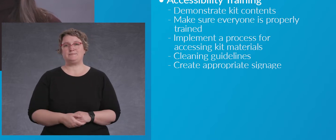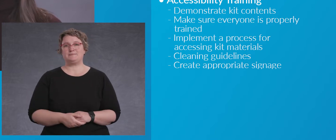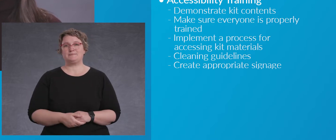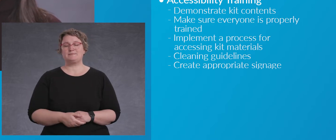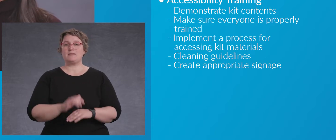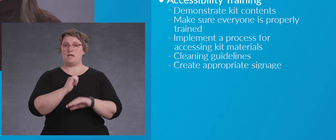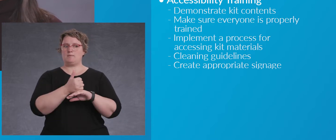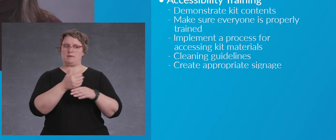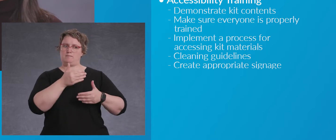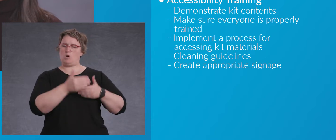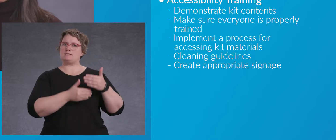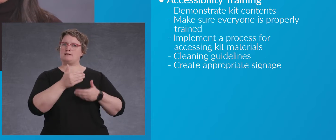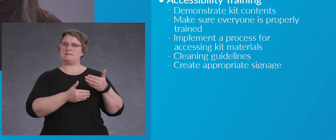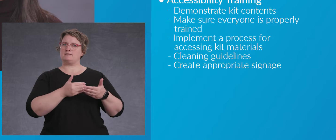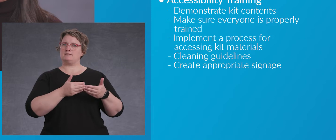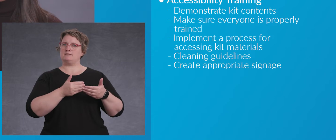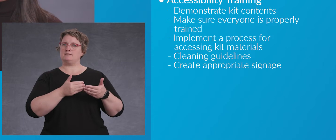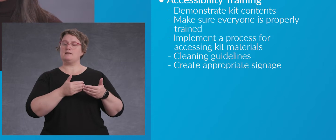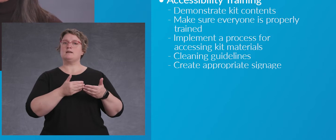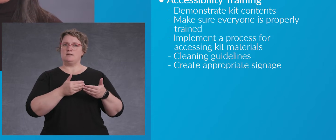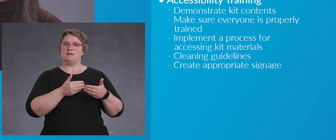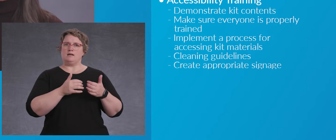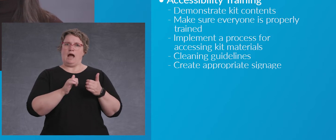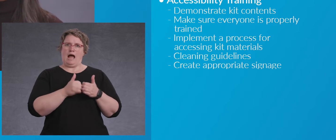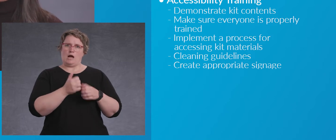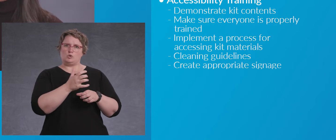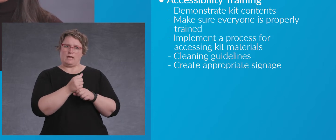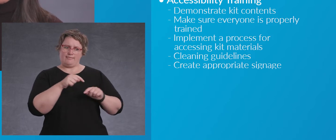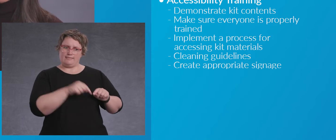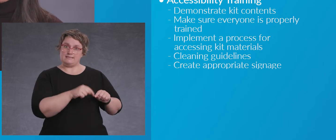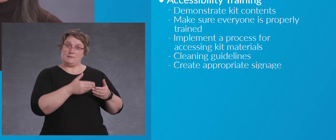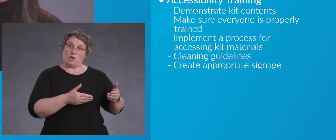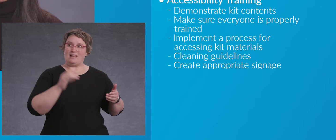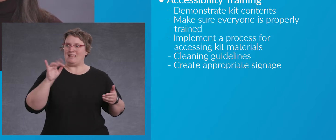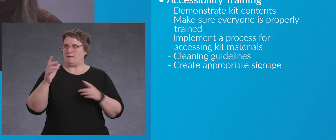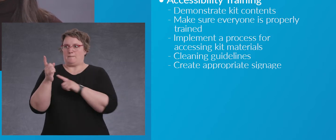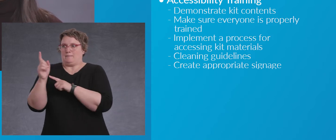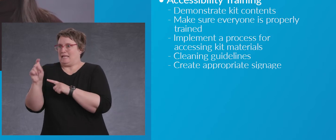Implement a process so folks know how to get kit materials the moment they need them.